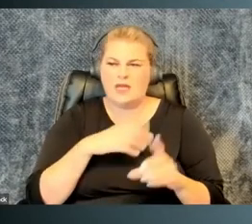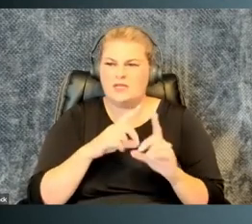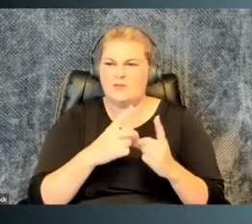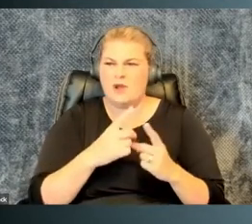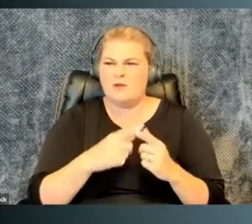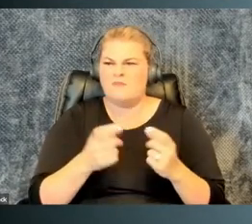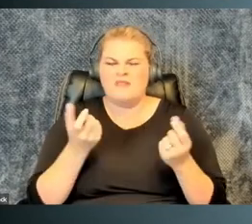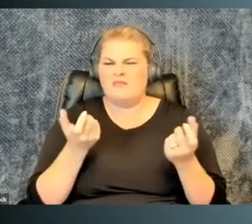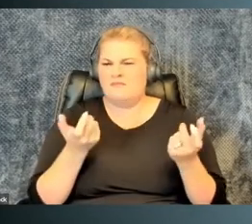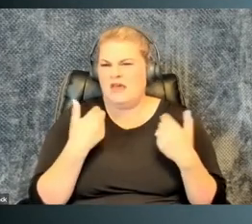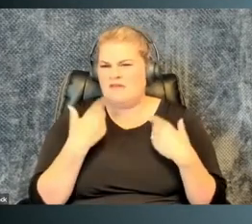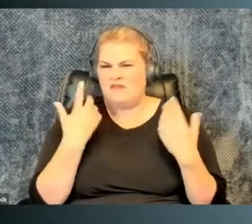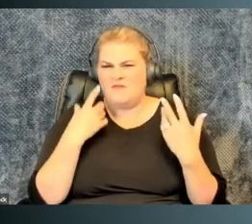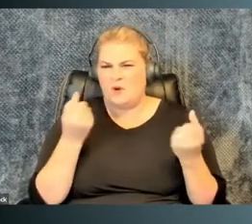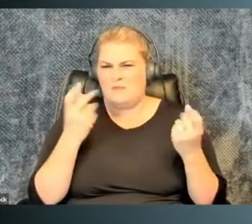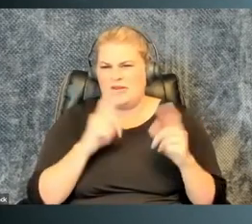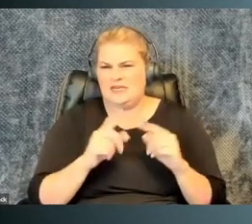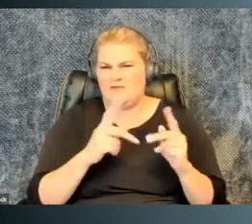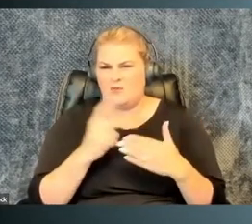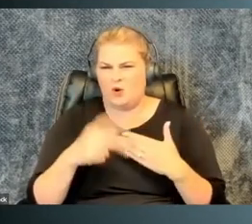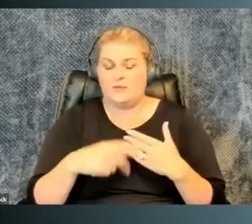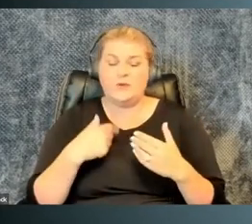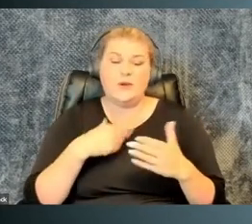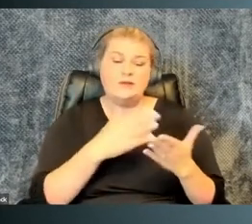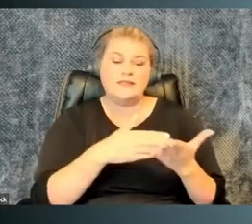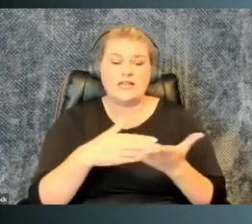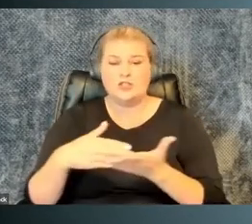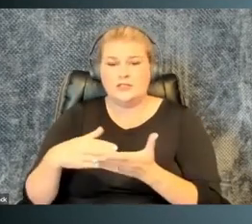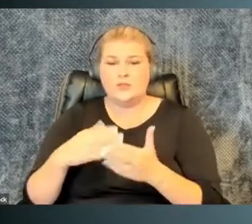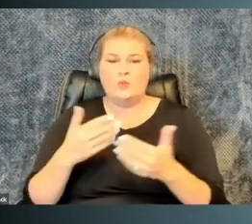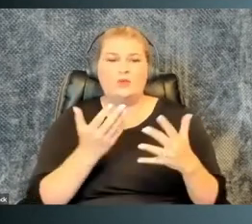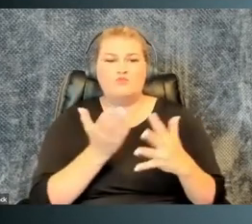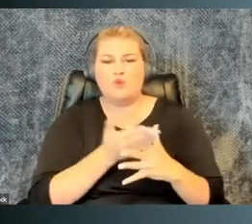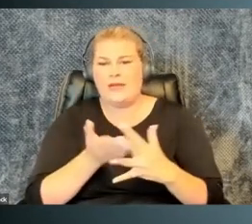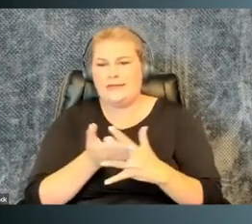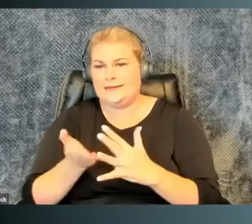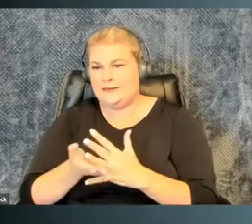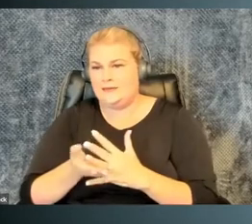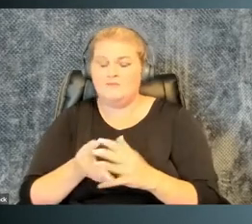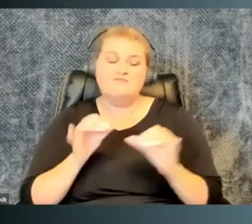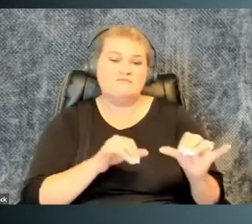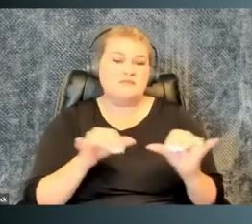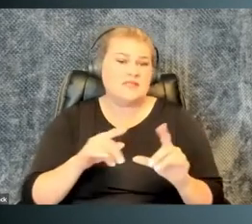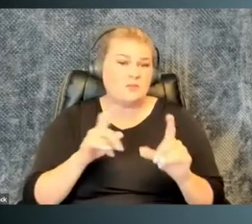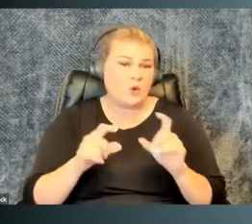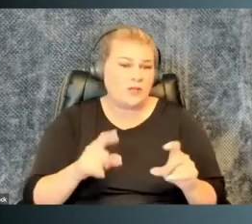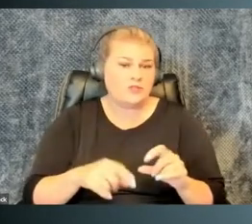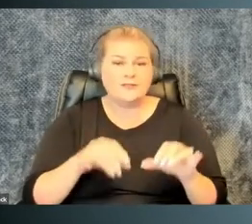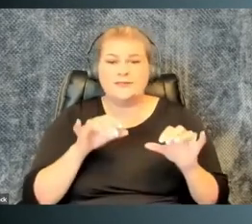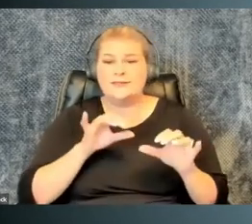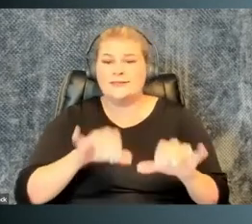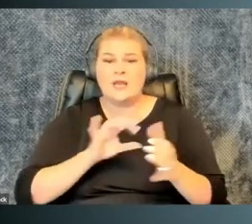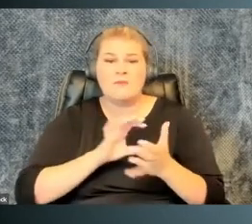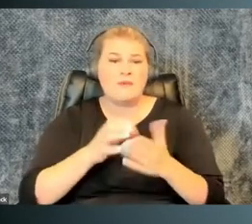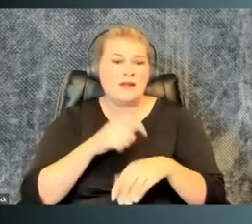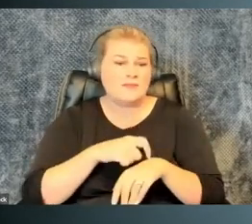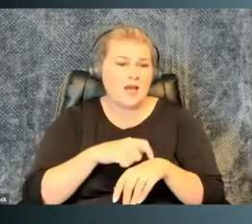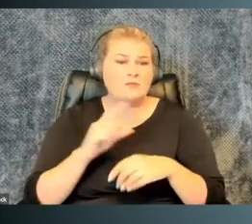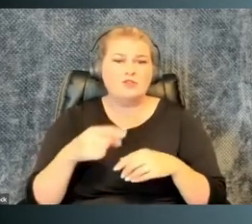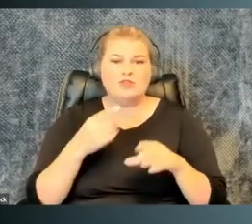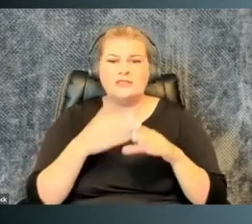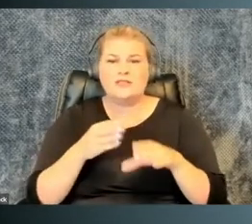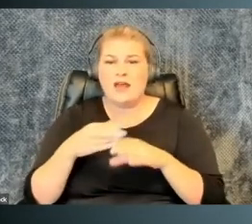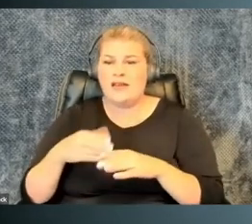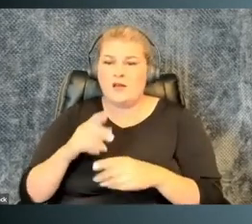the prelims in my department. But this exists for a lot of different programs. We do a section at a time with breaks in between. It's the same questions,